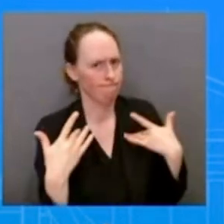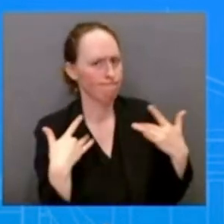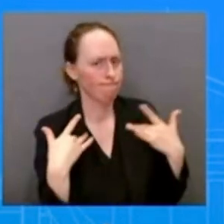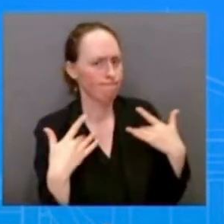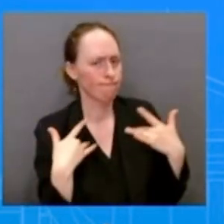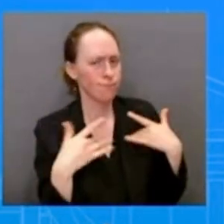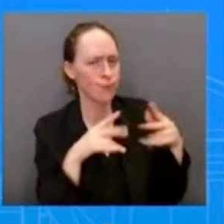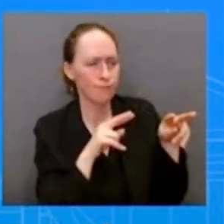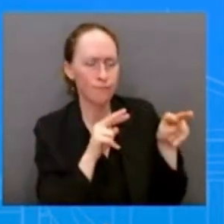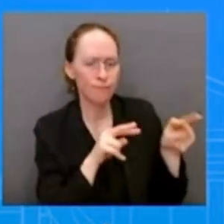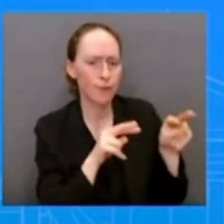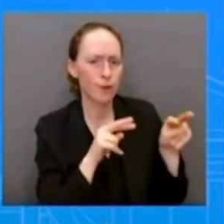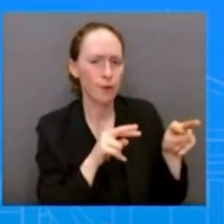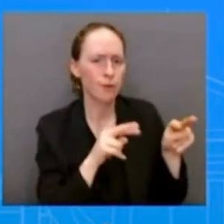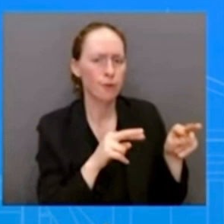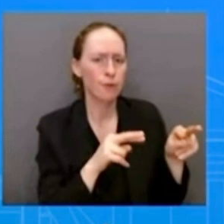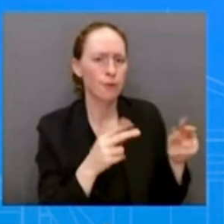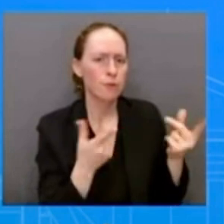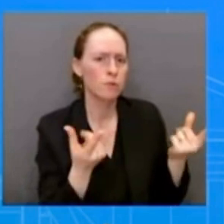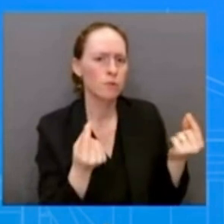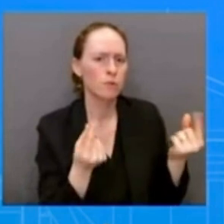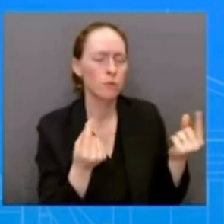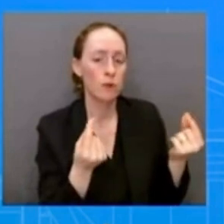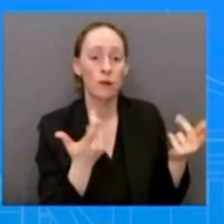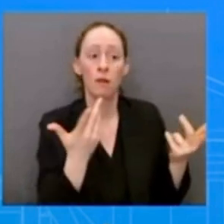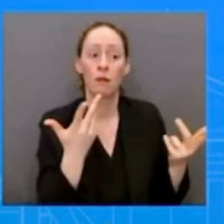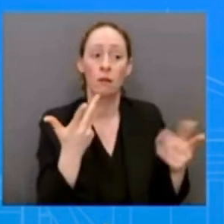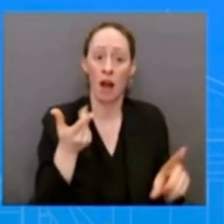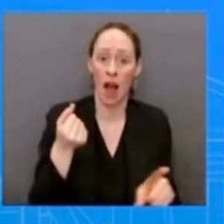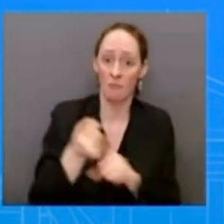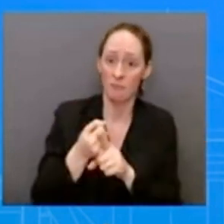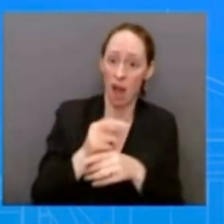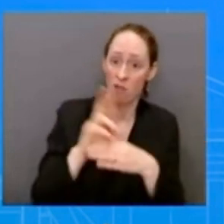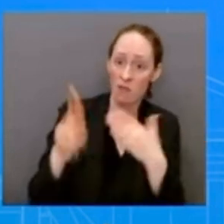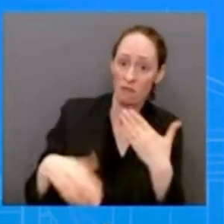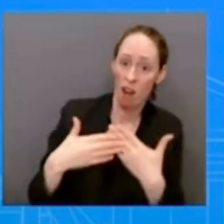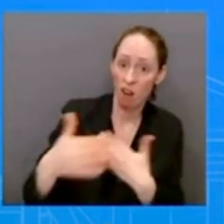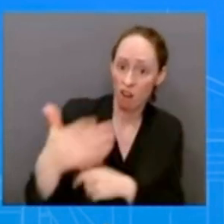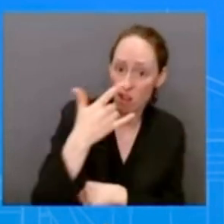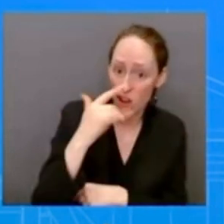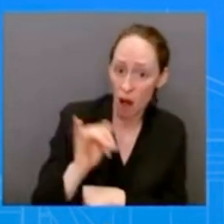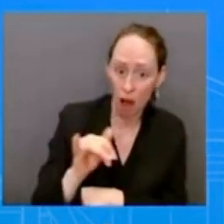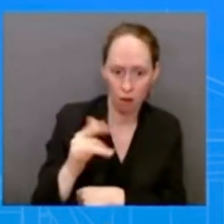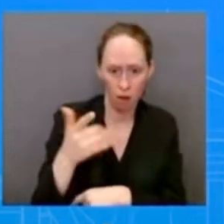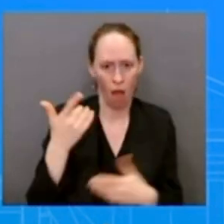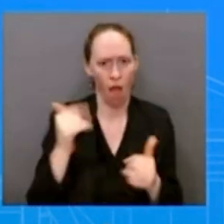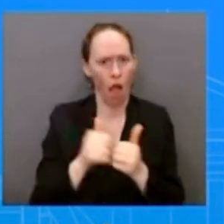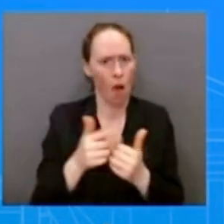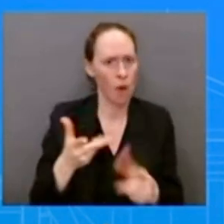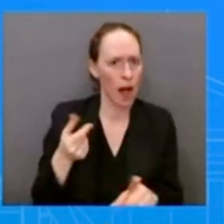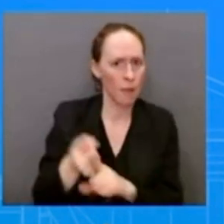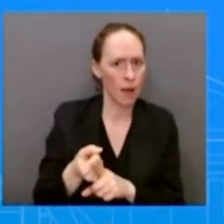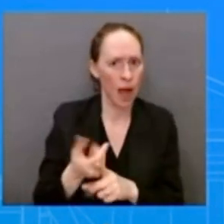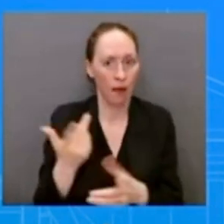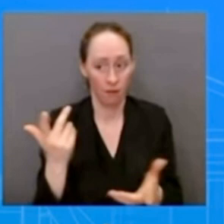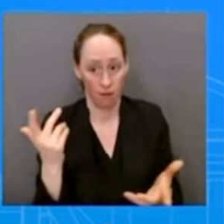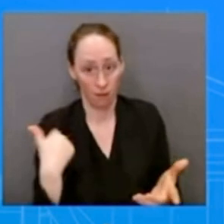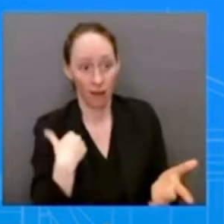perhaps in an economic way should this law actually get passed and enacted